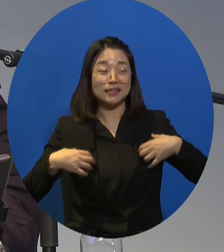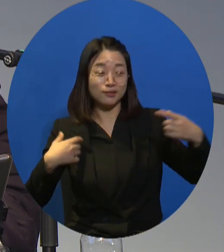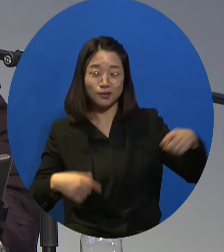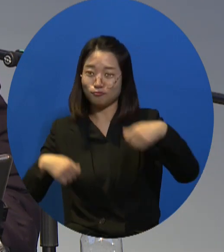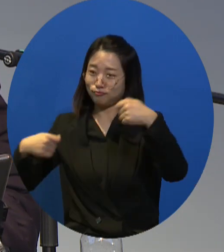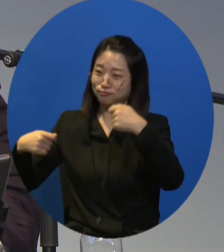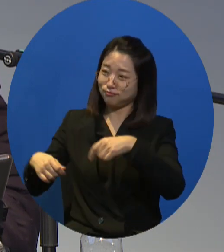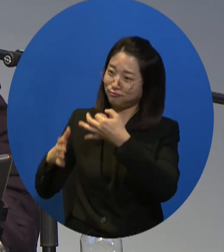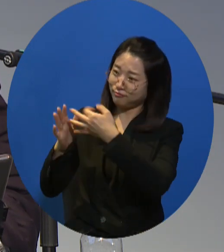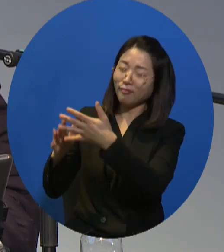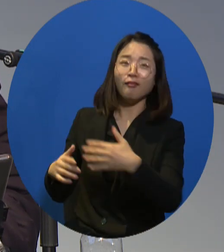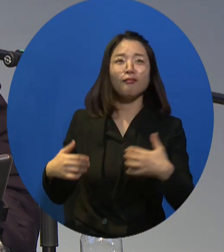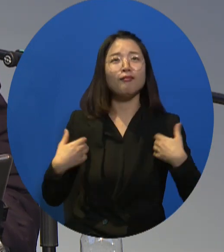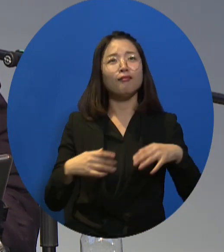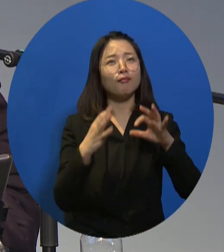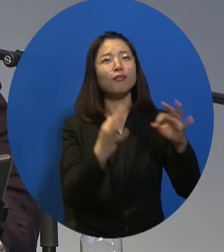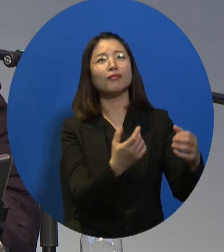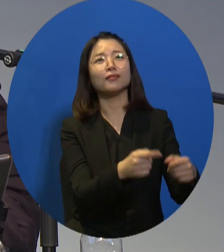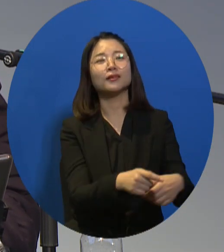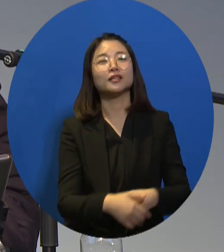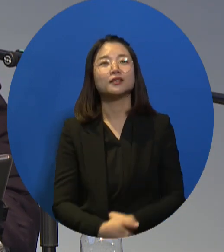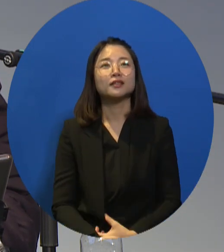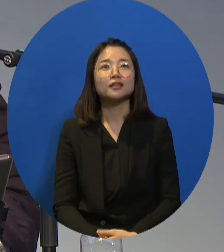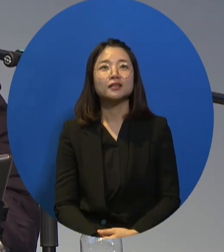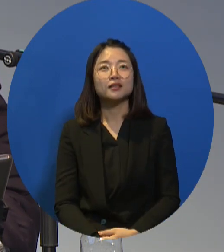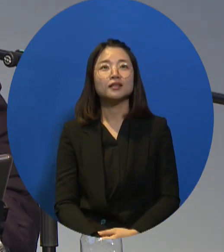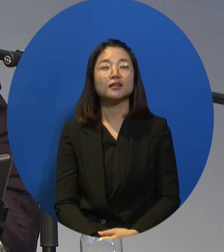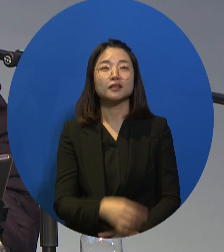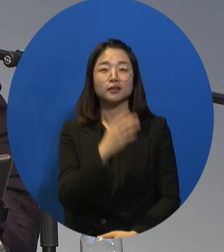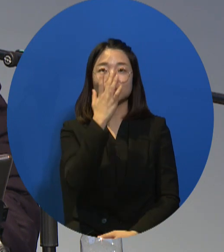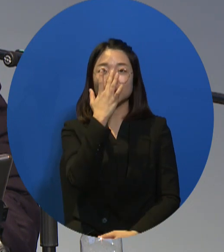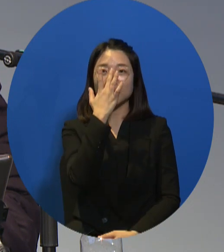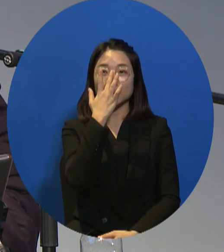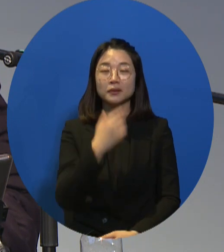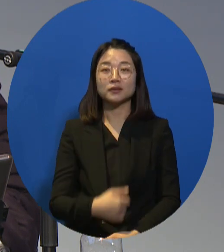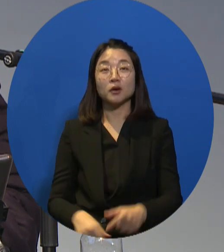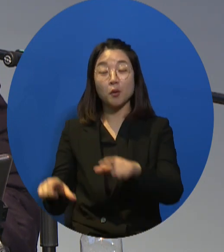fun. They love to play and they would love to have fun.